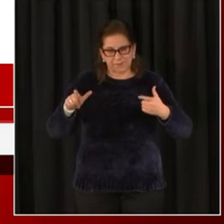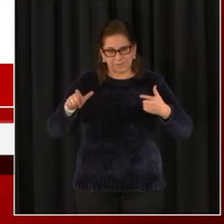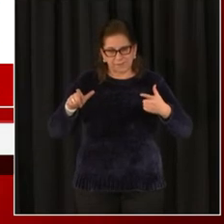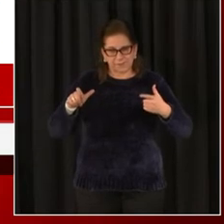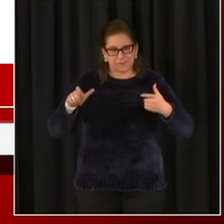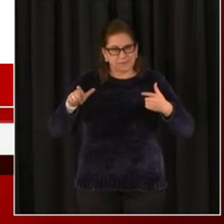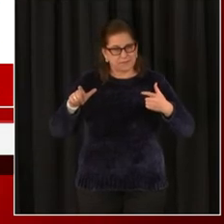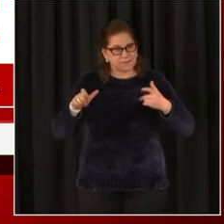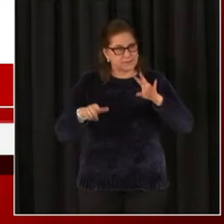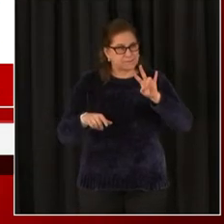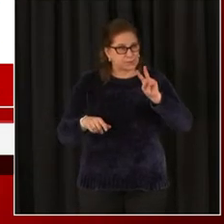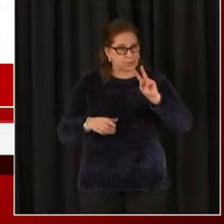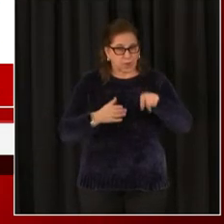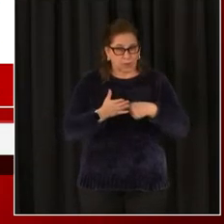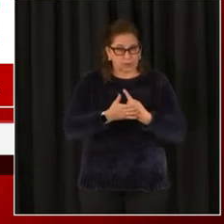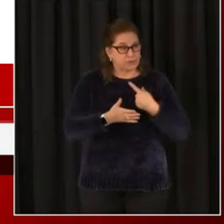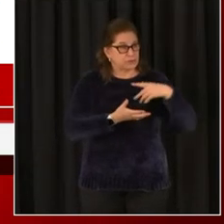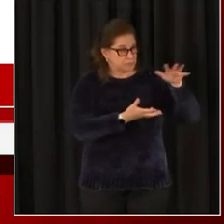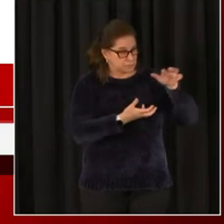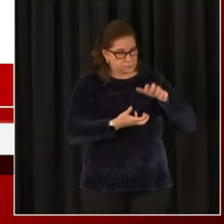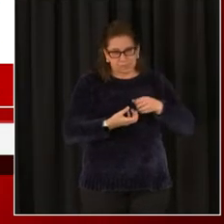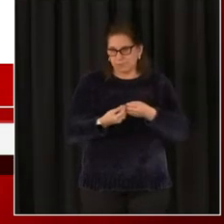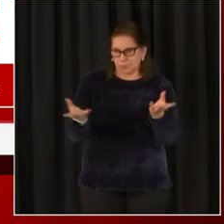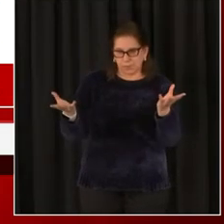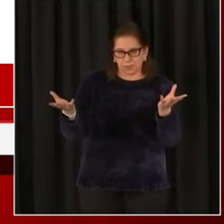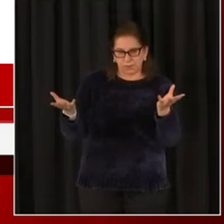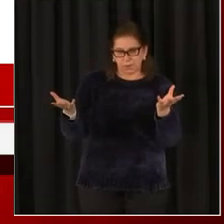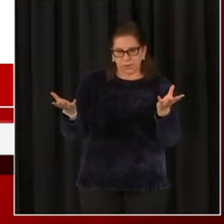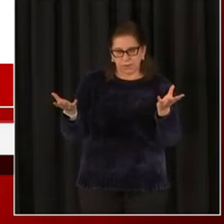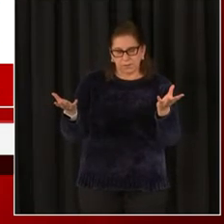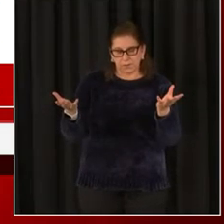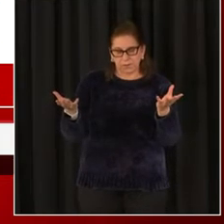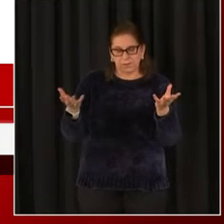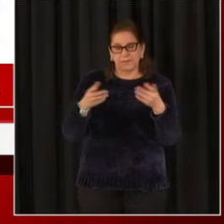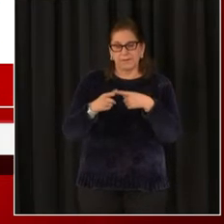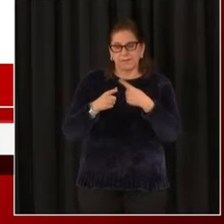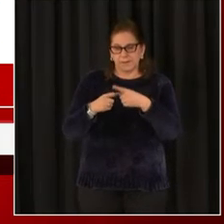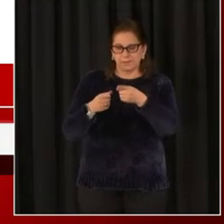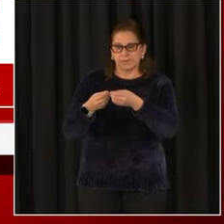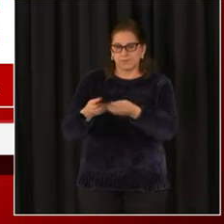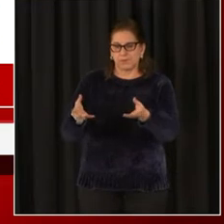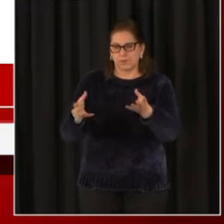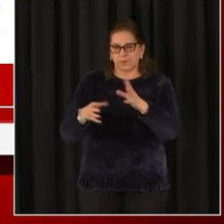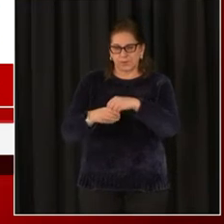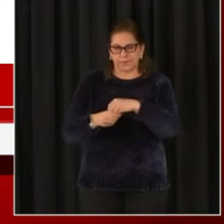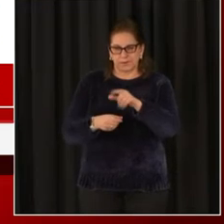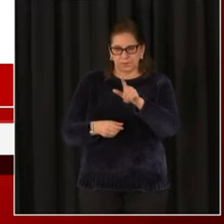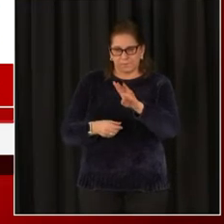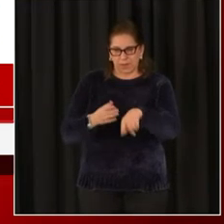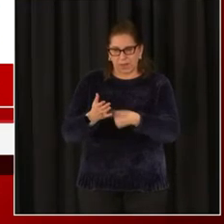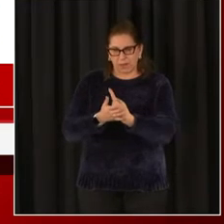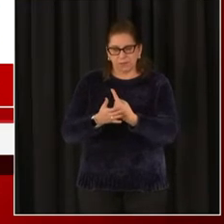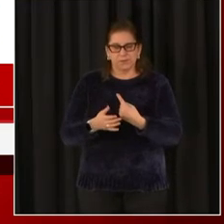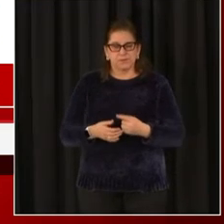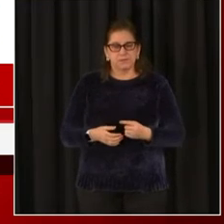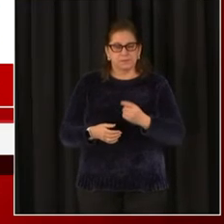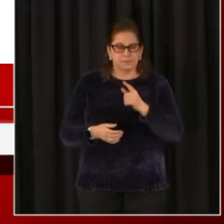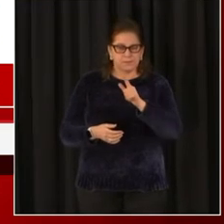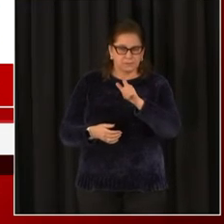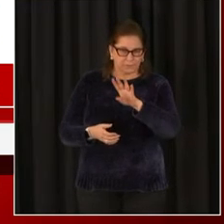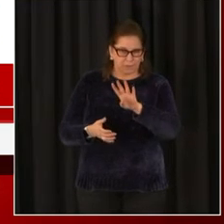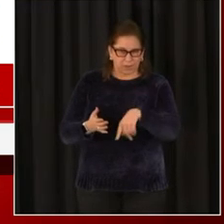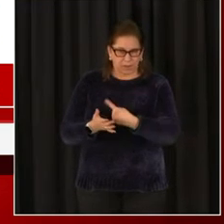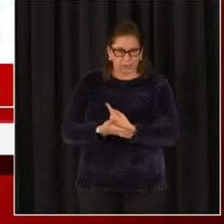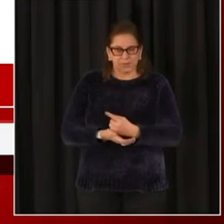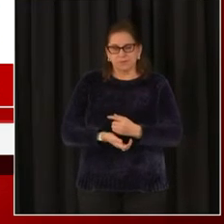It should be within a day, but that's why you are never going to see that be an exact one-to-one match. It has nothing to do